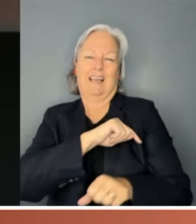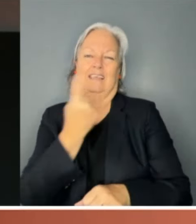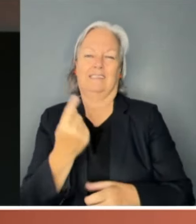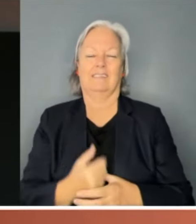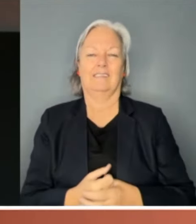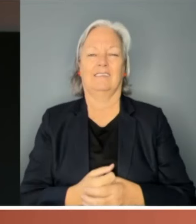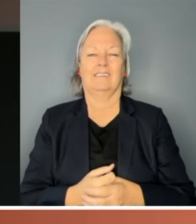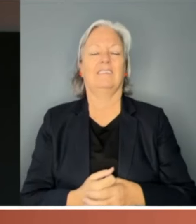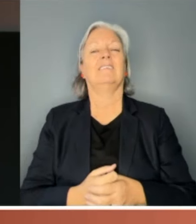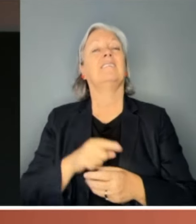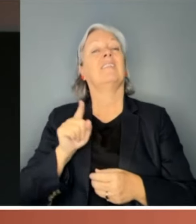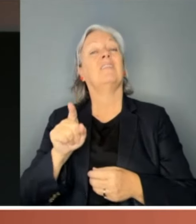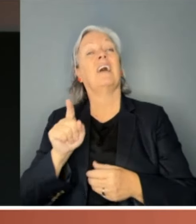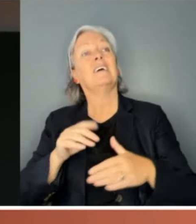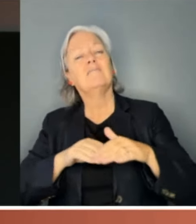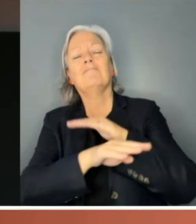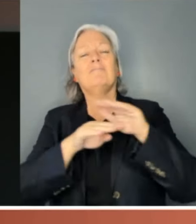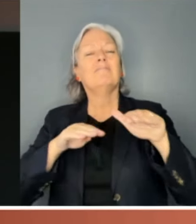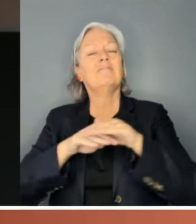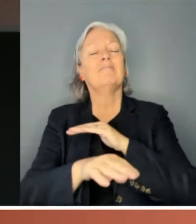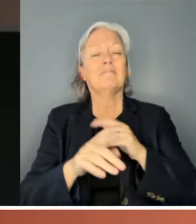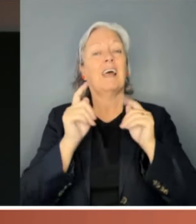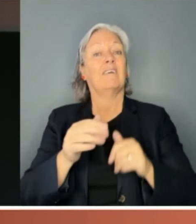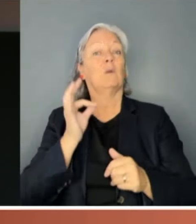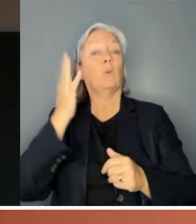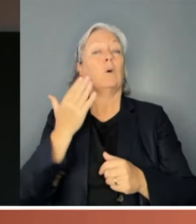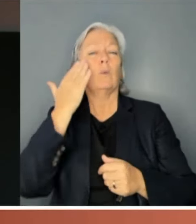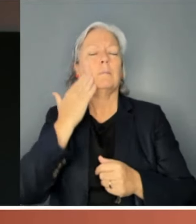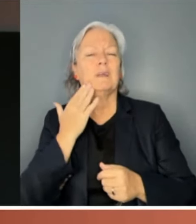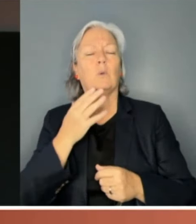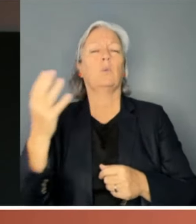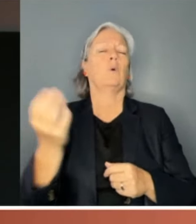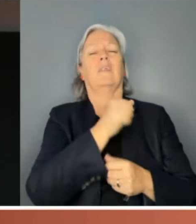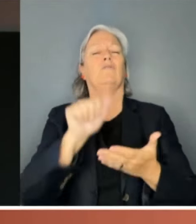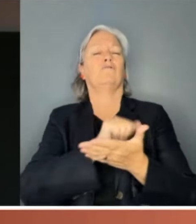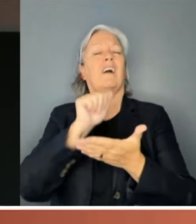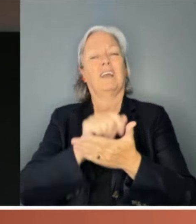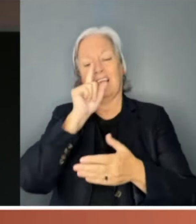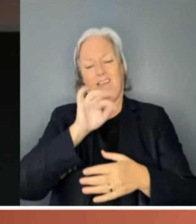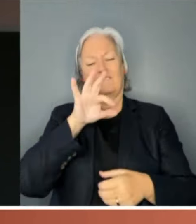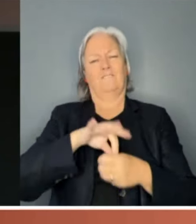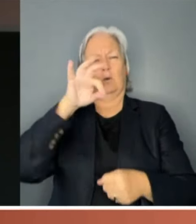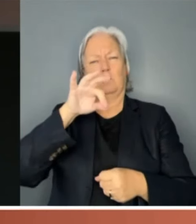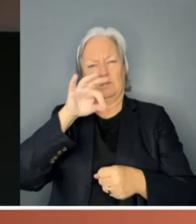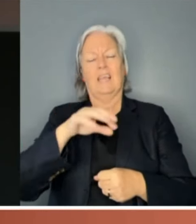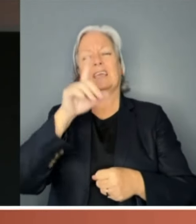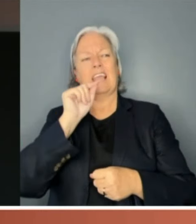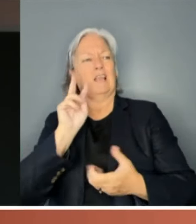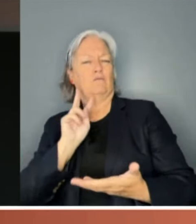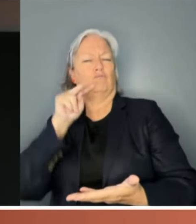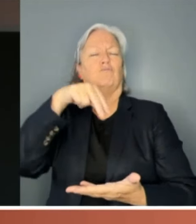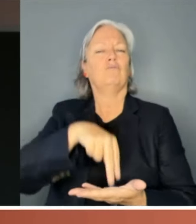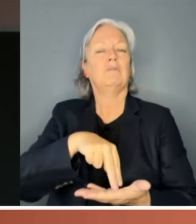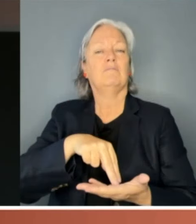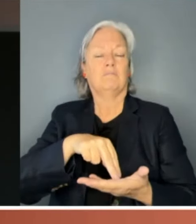a whole generation after women, white women, won the right to vote and stand for National Parliament. Indigenous women didn't